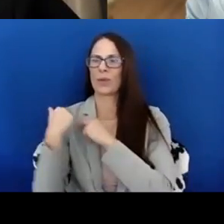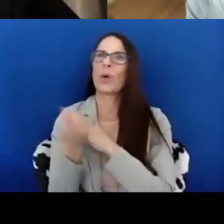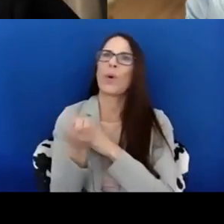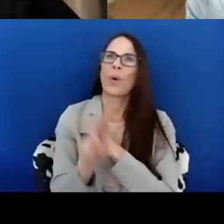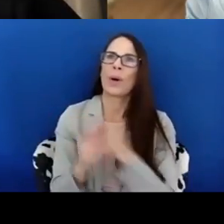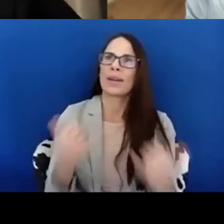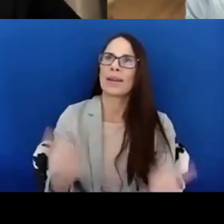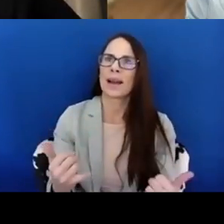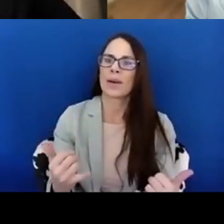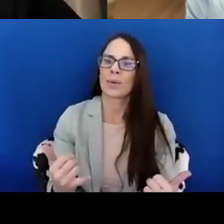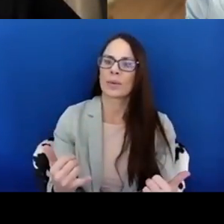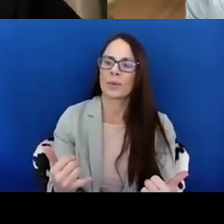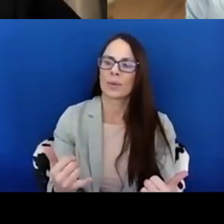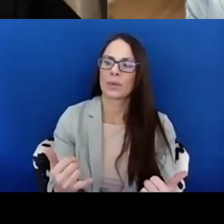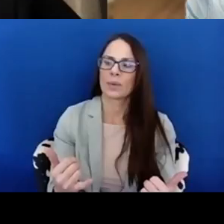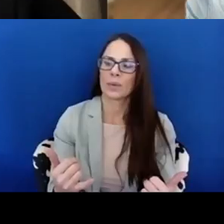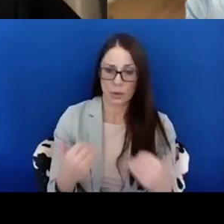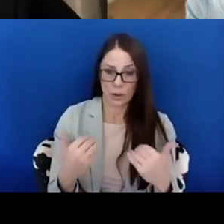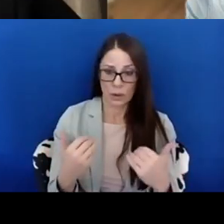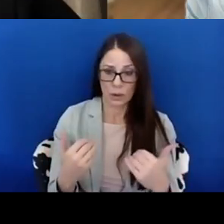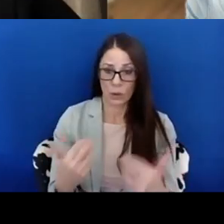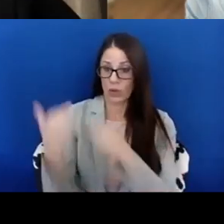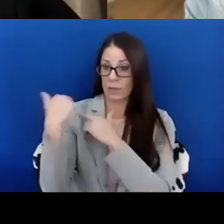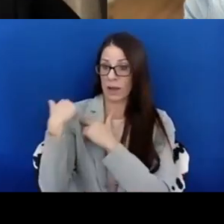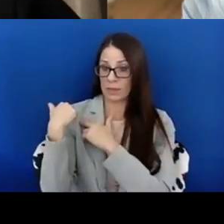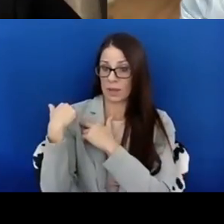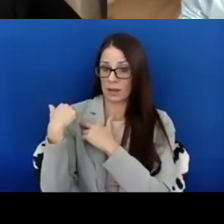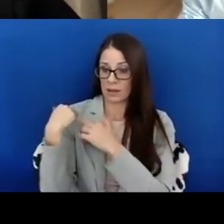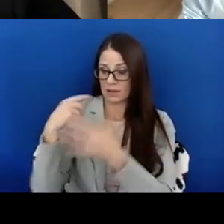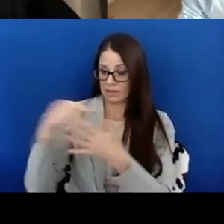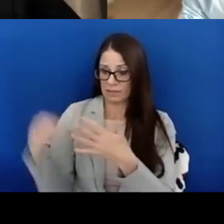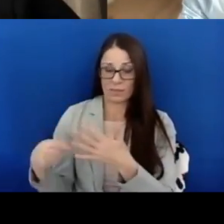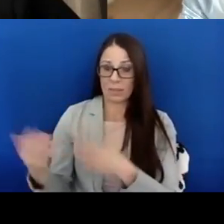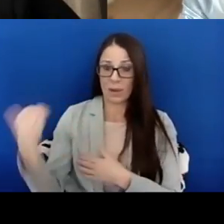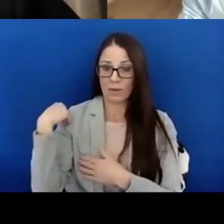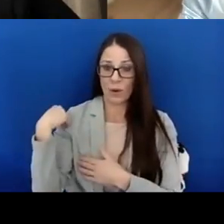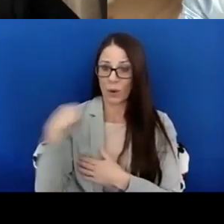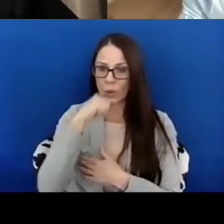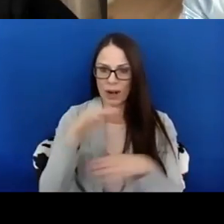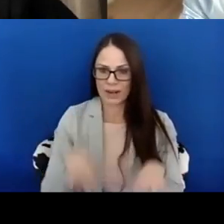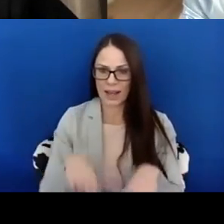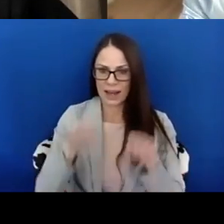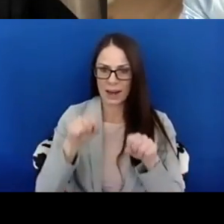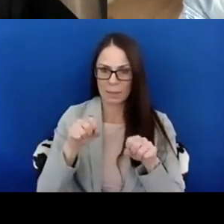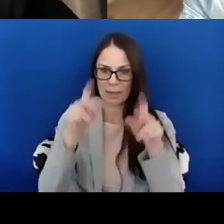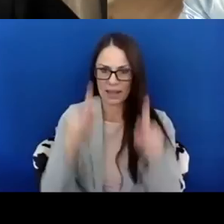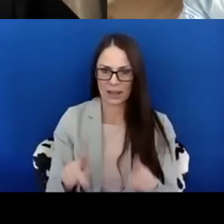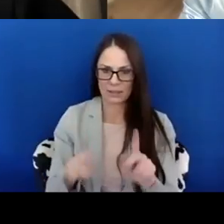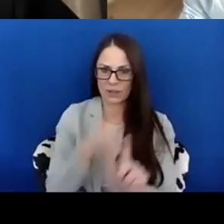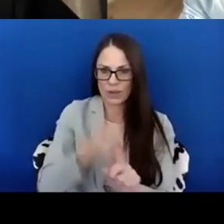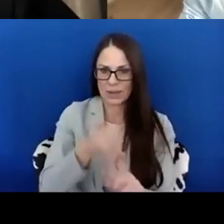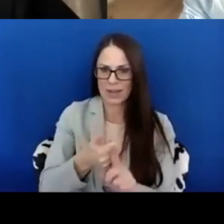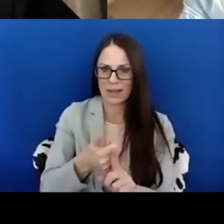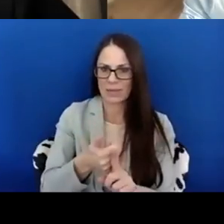that were not previously taken up by individuals themselves and